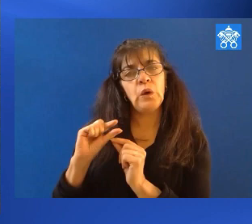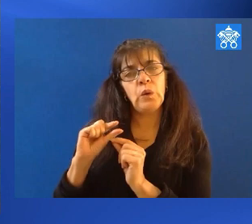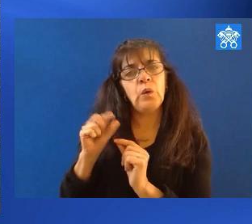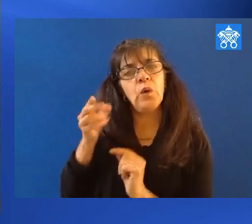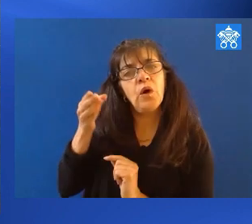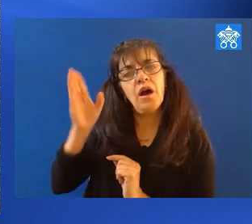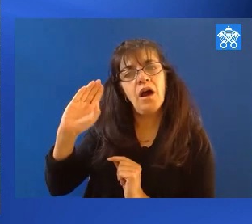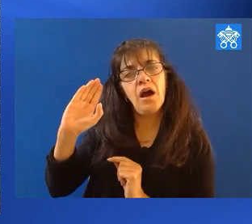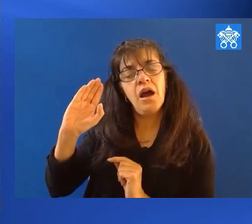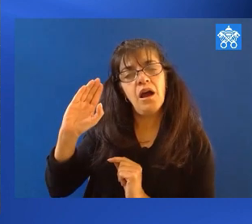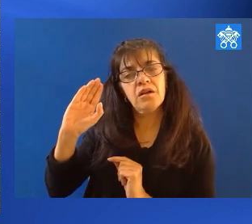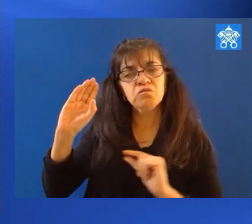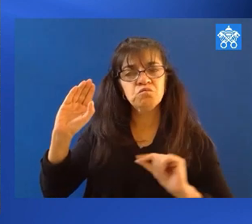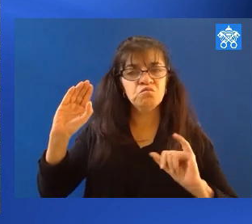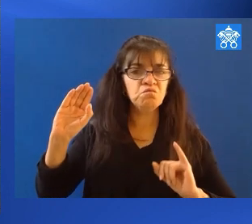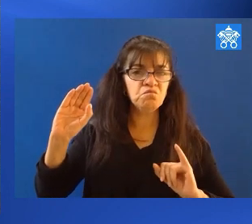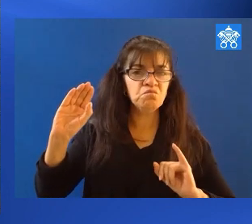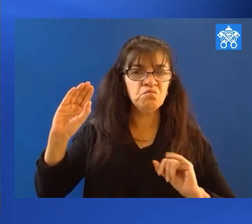God.